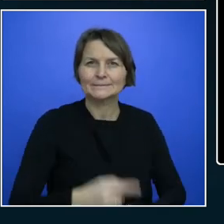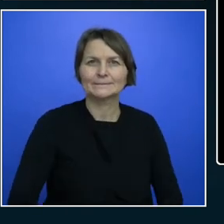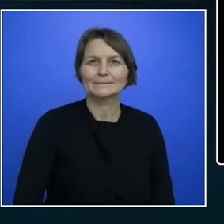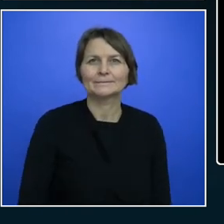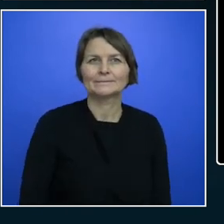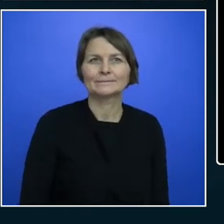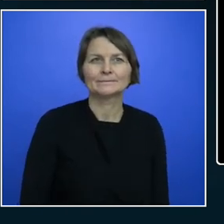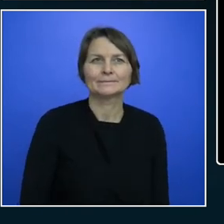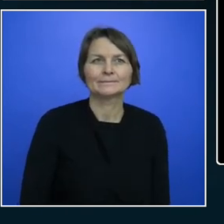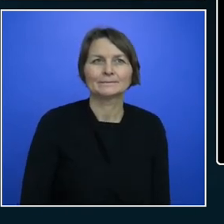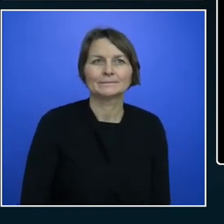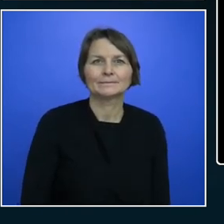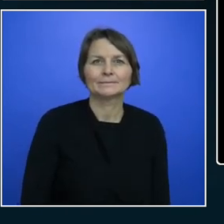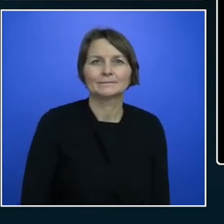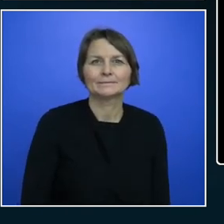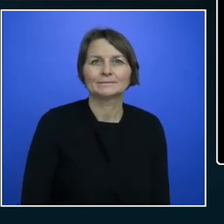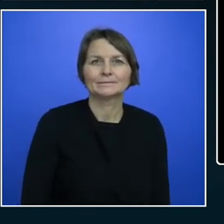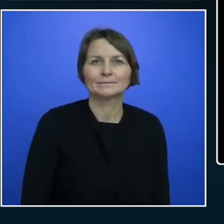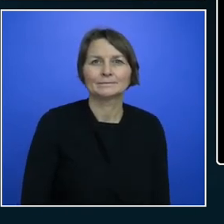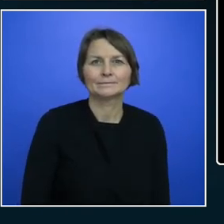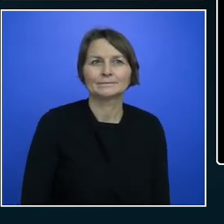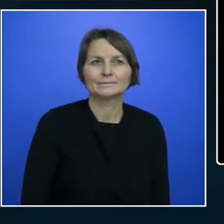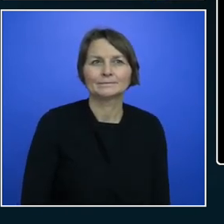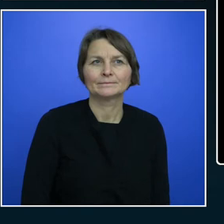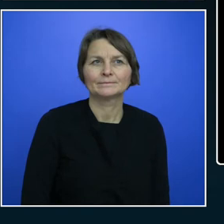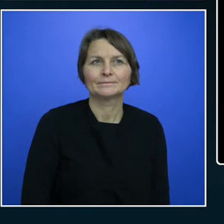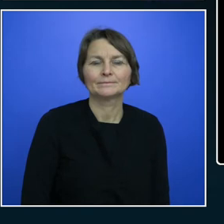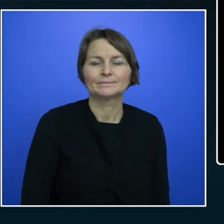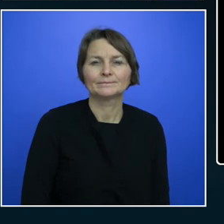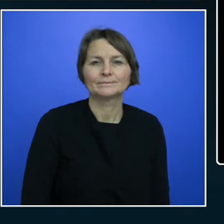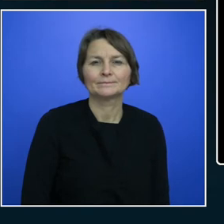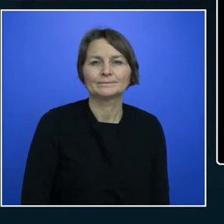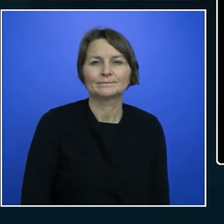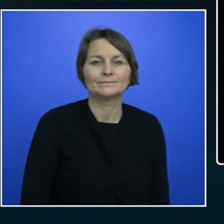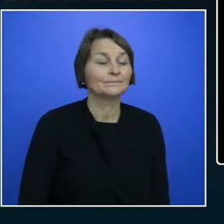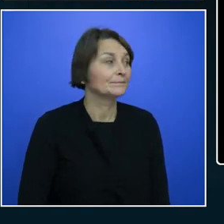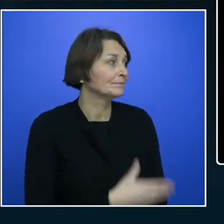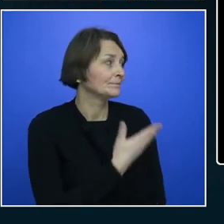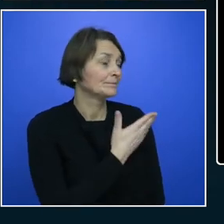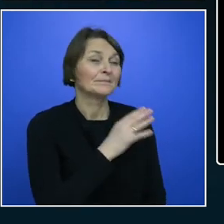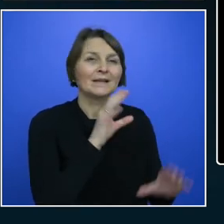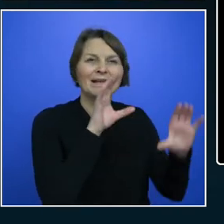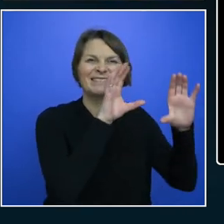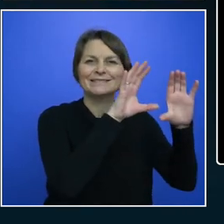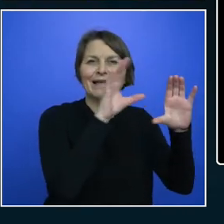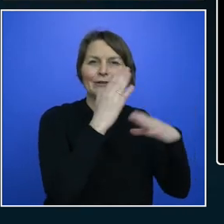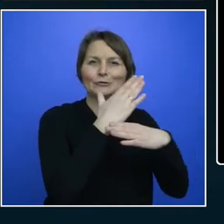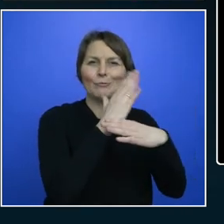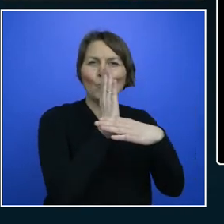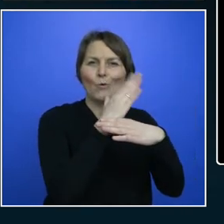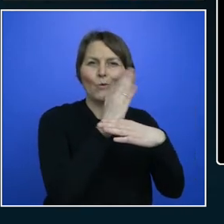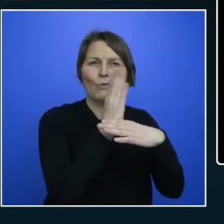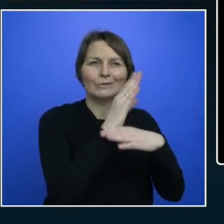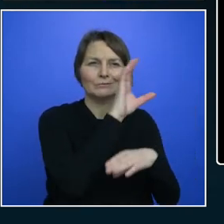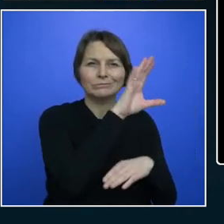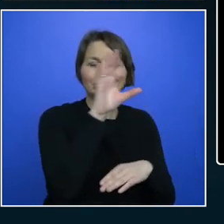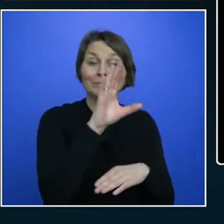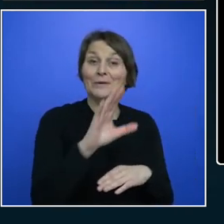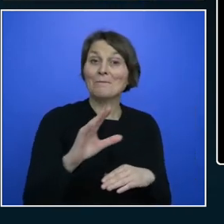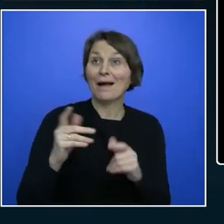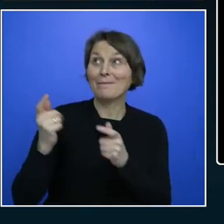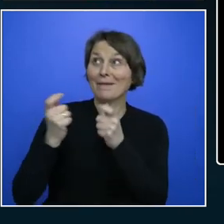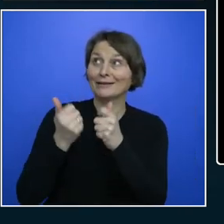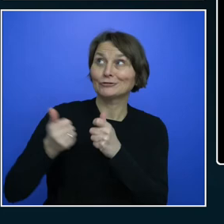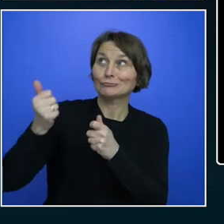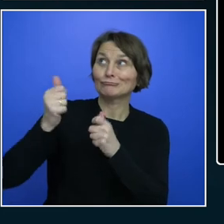I want my dashboard. I created one earlier today. There we go. My dashboards. And my manager's happy. I'm happy. And I'm keeping myself honest